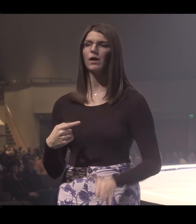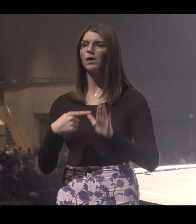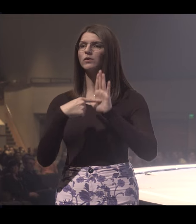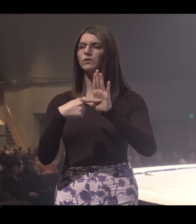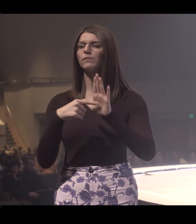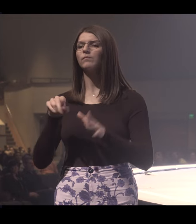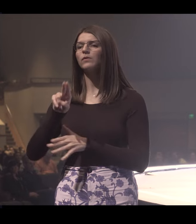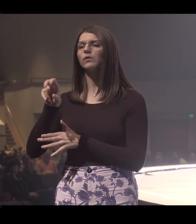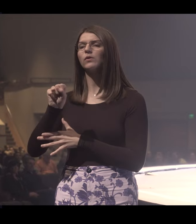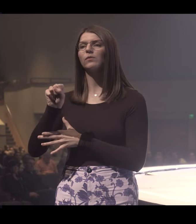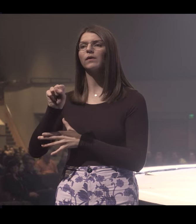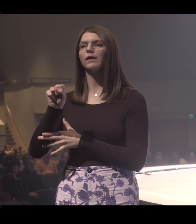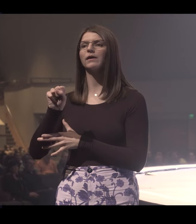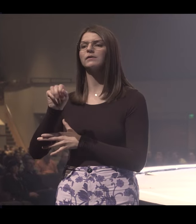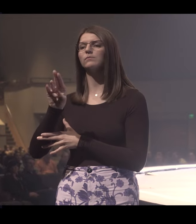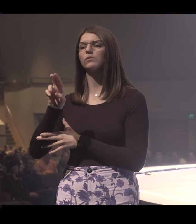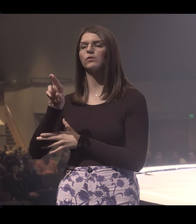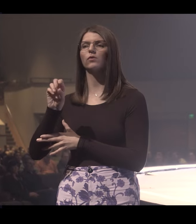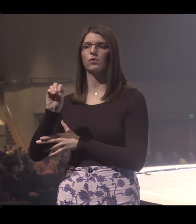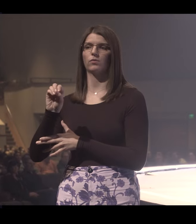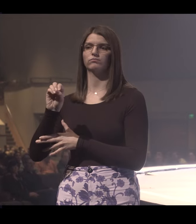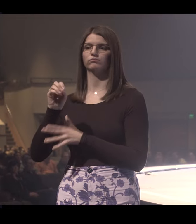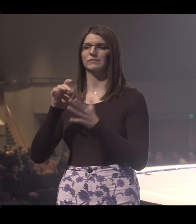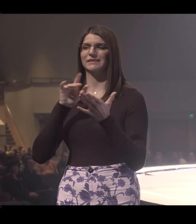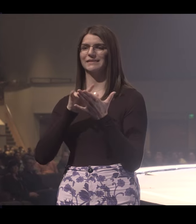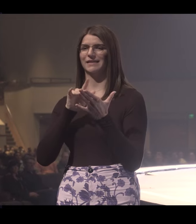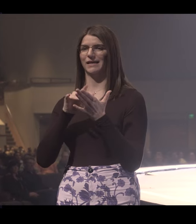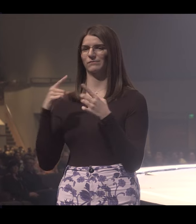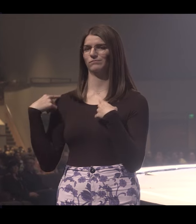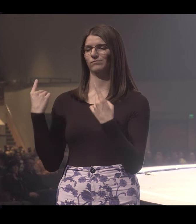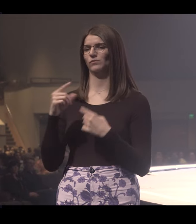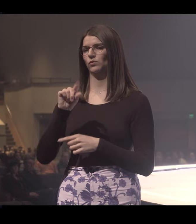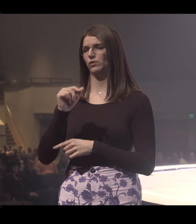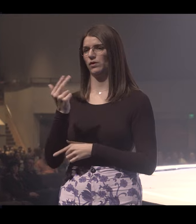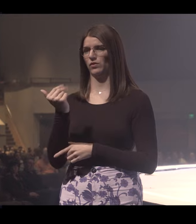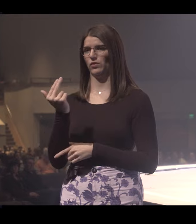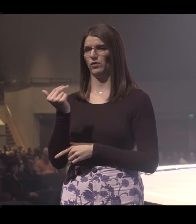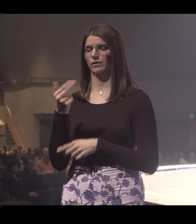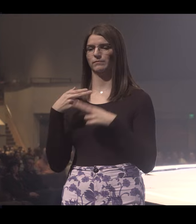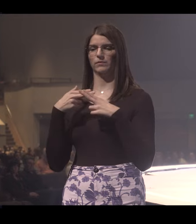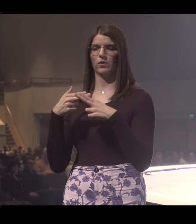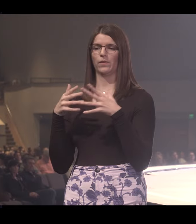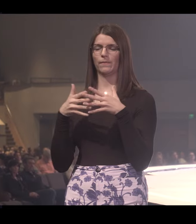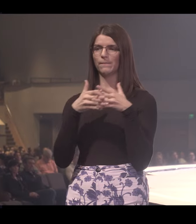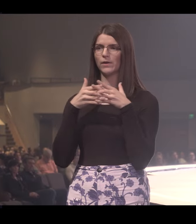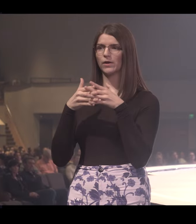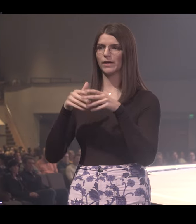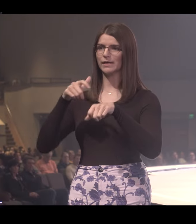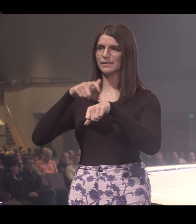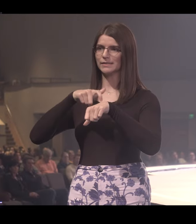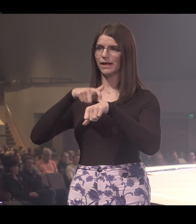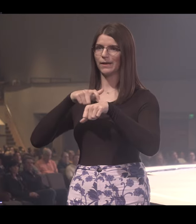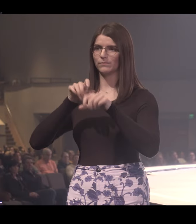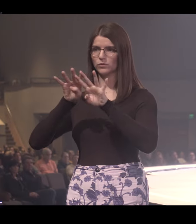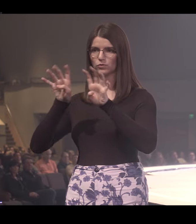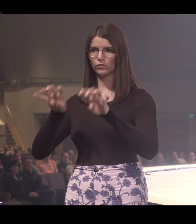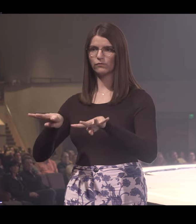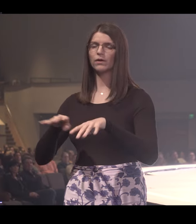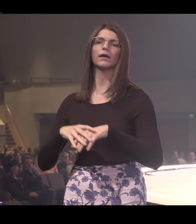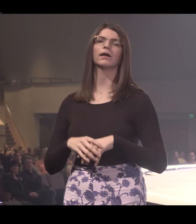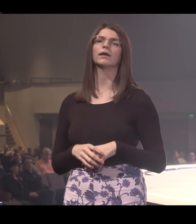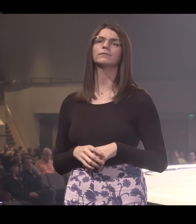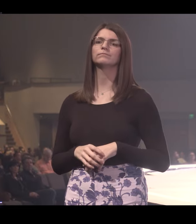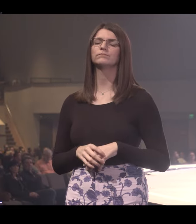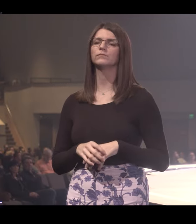Let me show you. From the U.S. Bureau does a study. They've been doing this since 2013. They call it the Americans' Time Use Survey. And they just